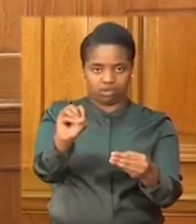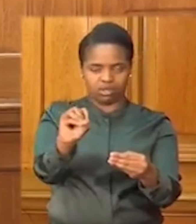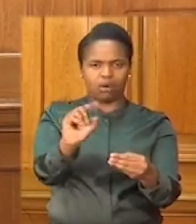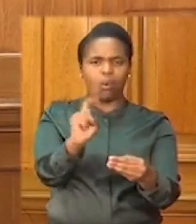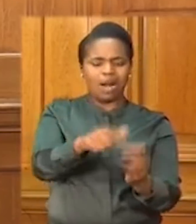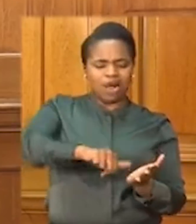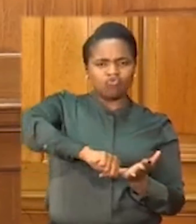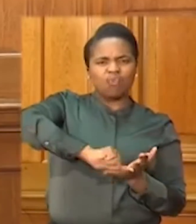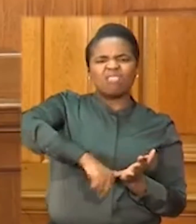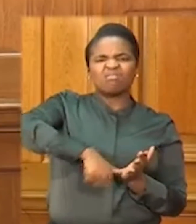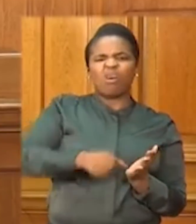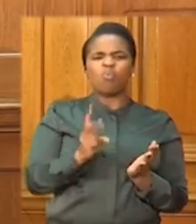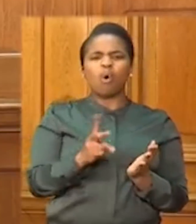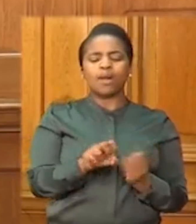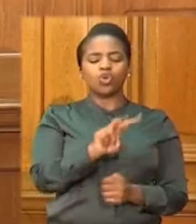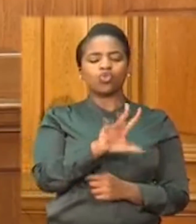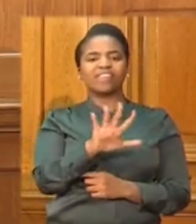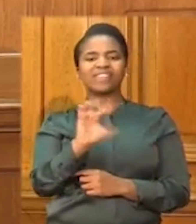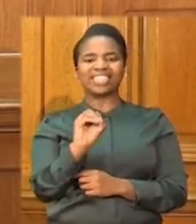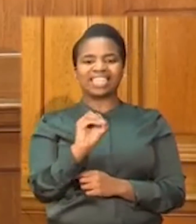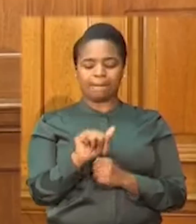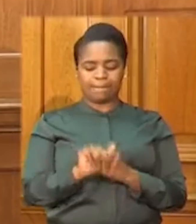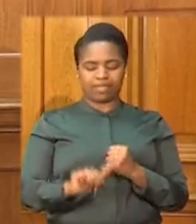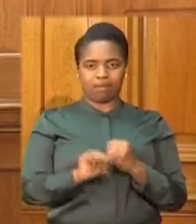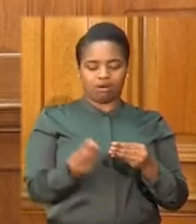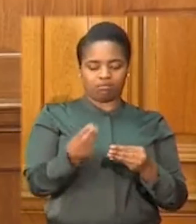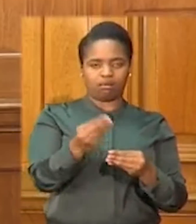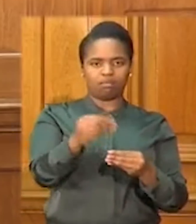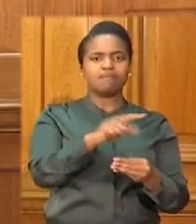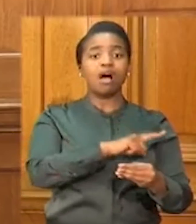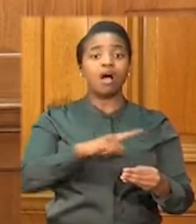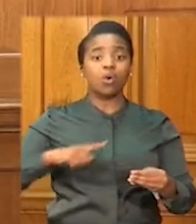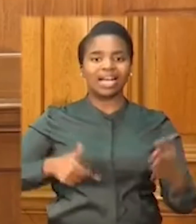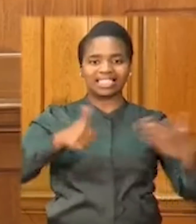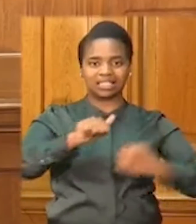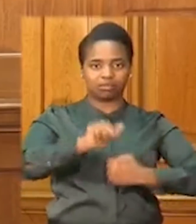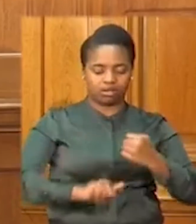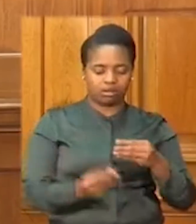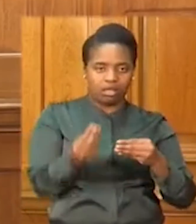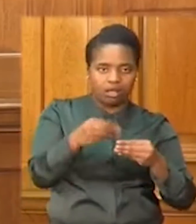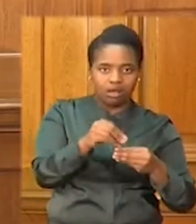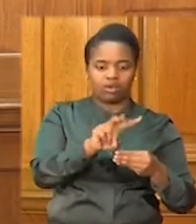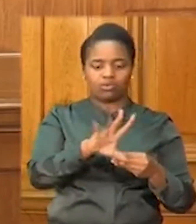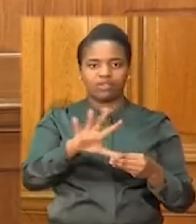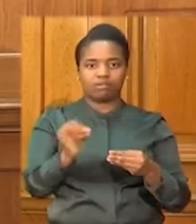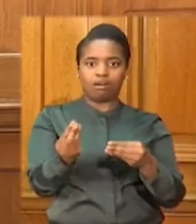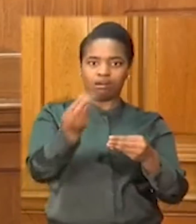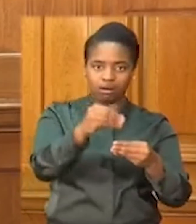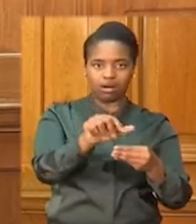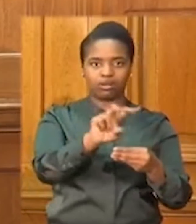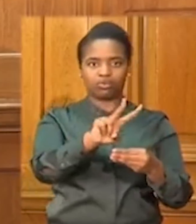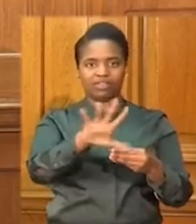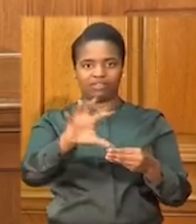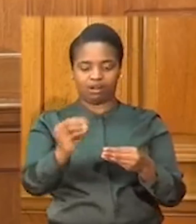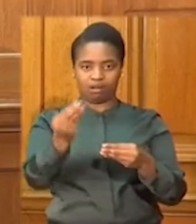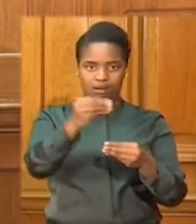250 rand per month for the next six months. In addition, a